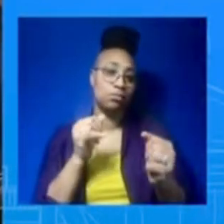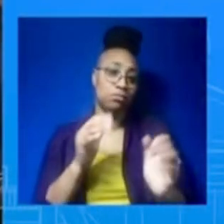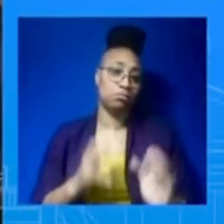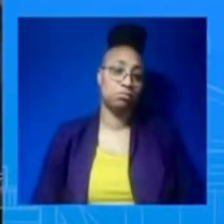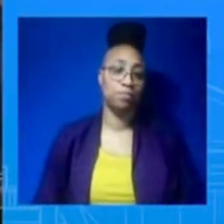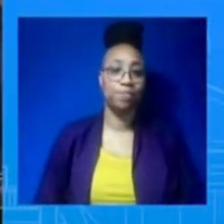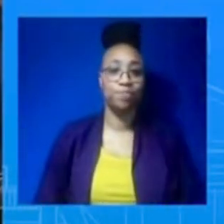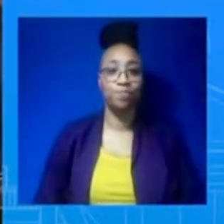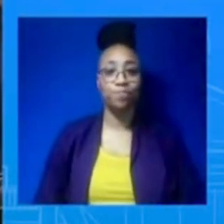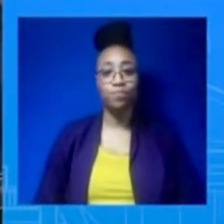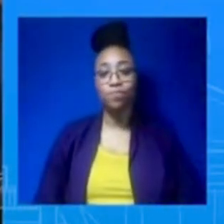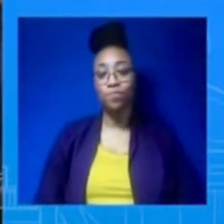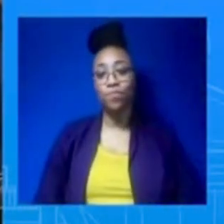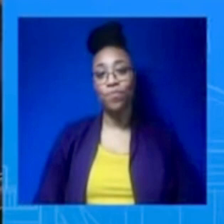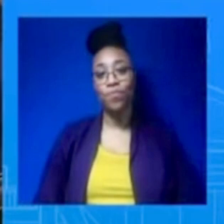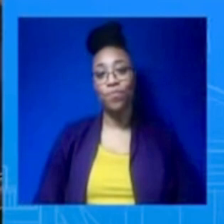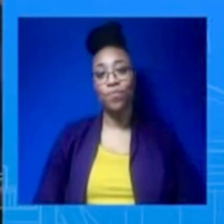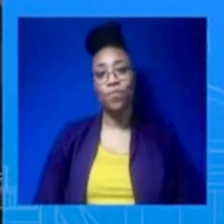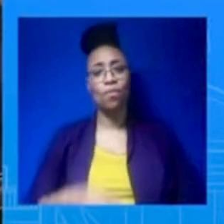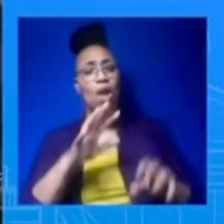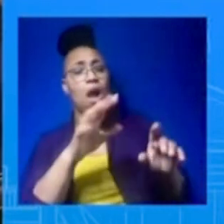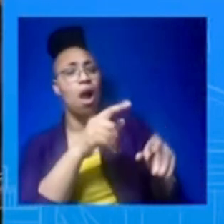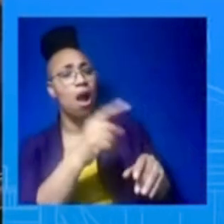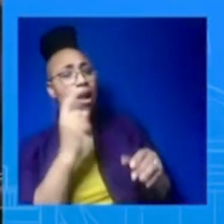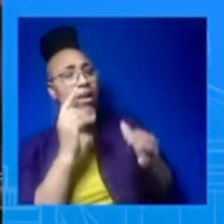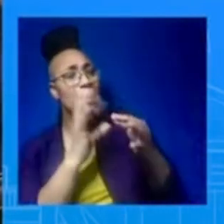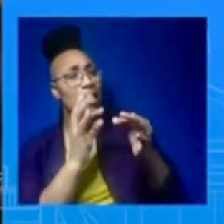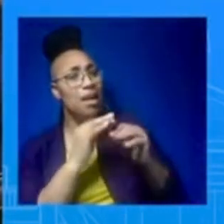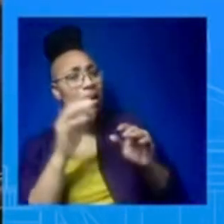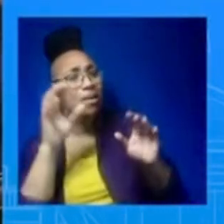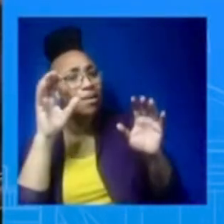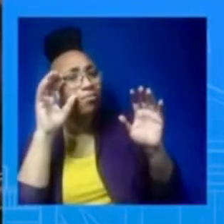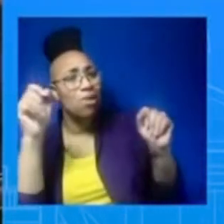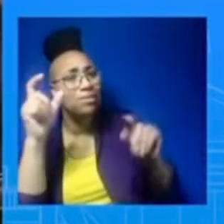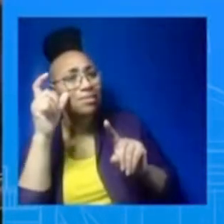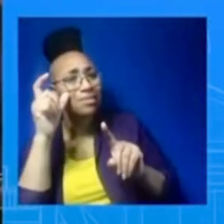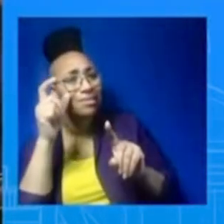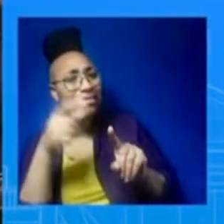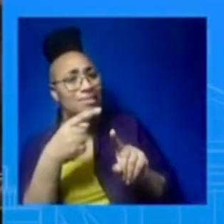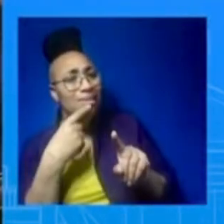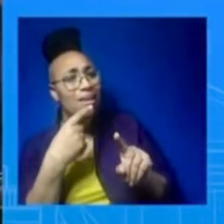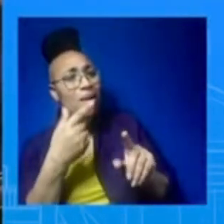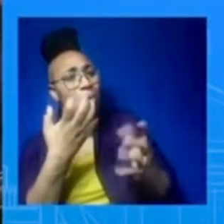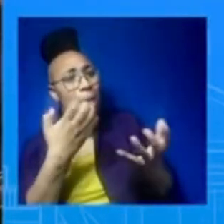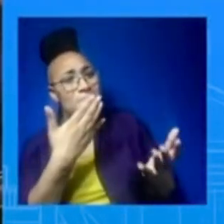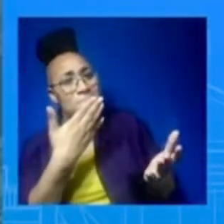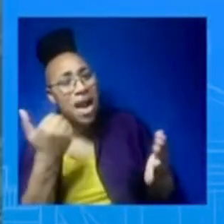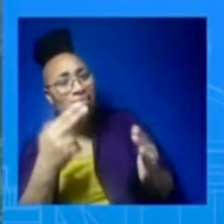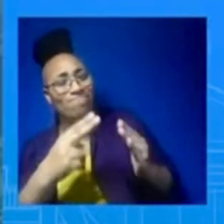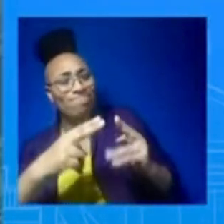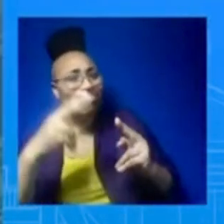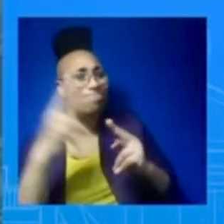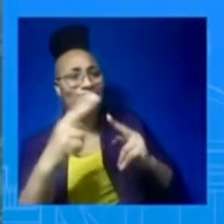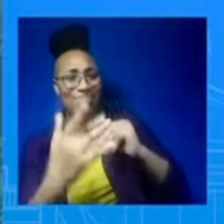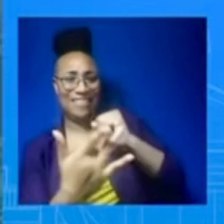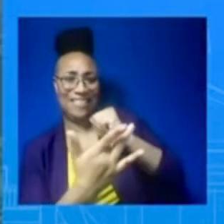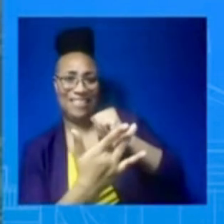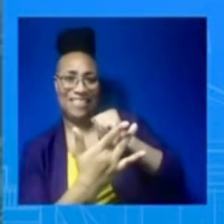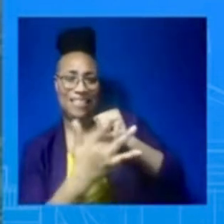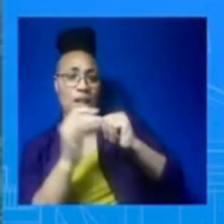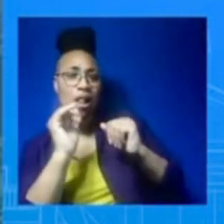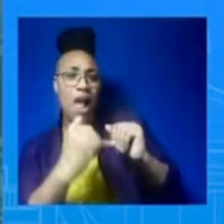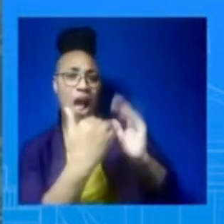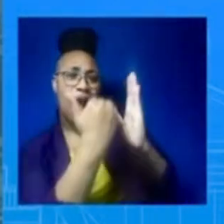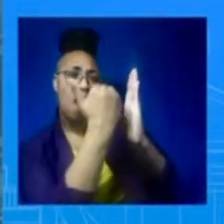of unmanned airborne objects. Does that mean currently there is no inventory? I wouldn't say there's none, but I